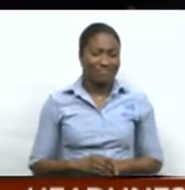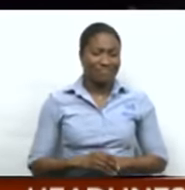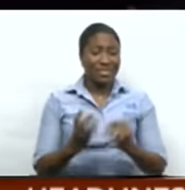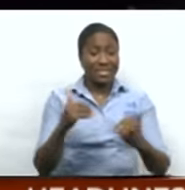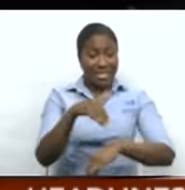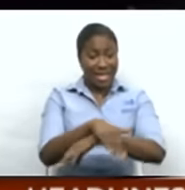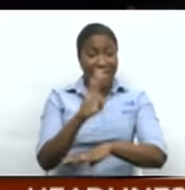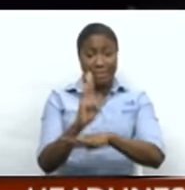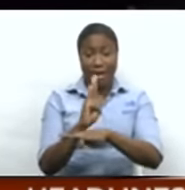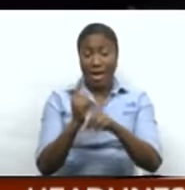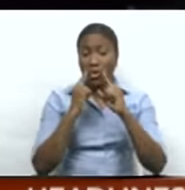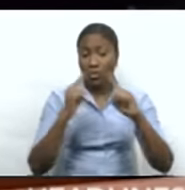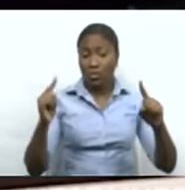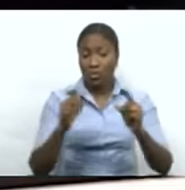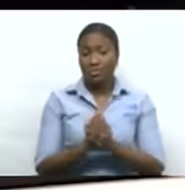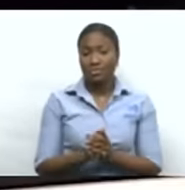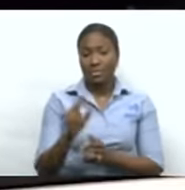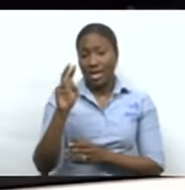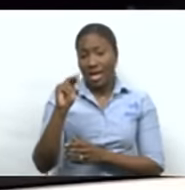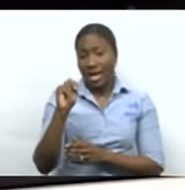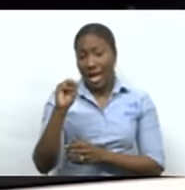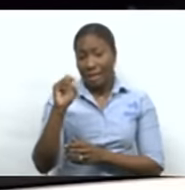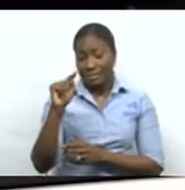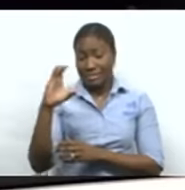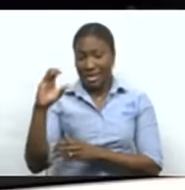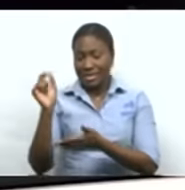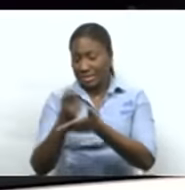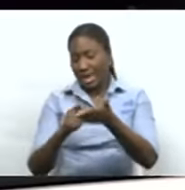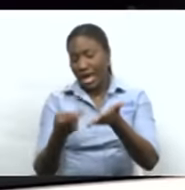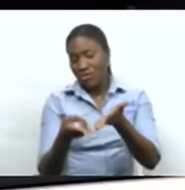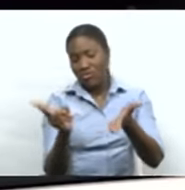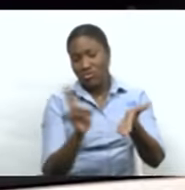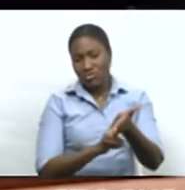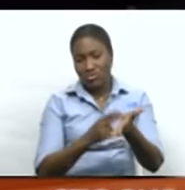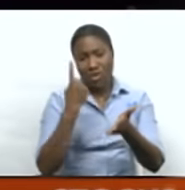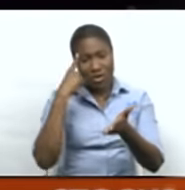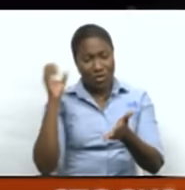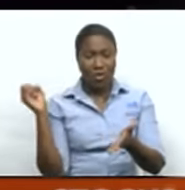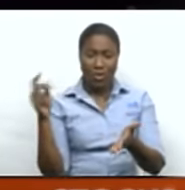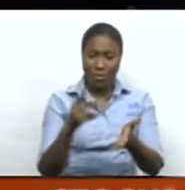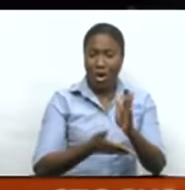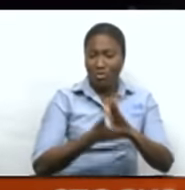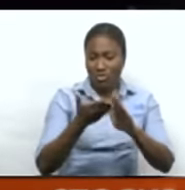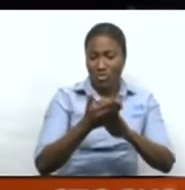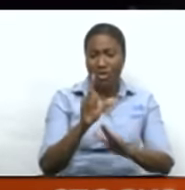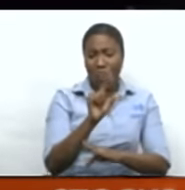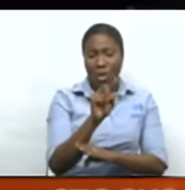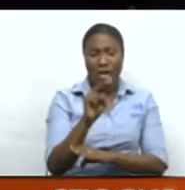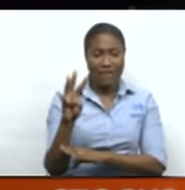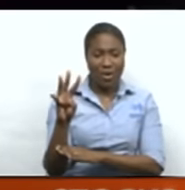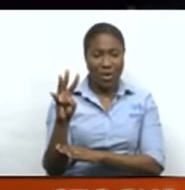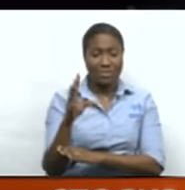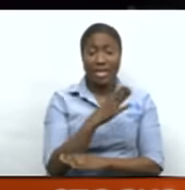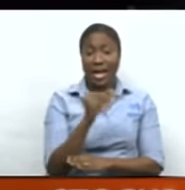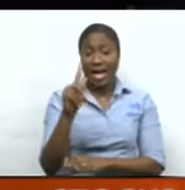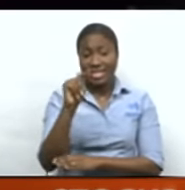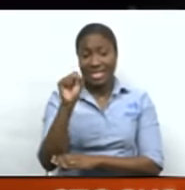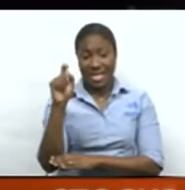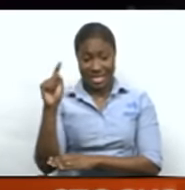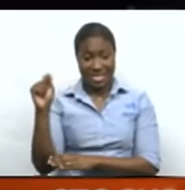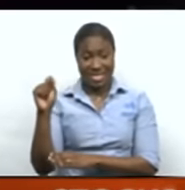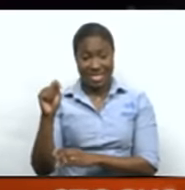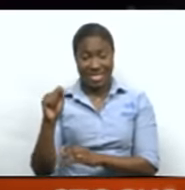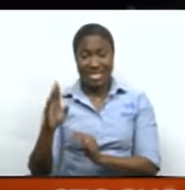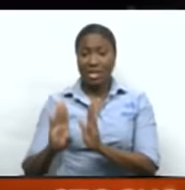tonight's Business Watch, NGC has signed a deal which should see a Titan return to operation in 2024. Meanwhile, TSET's progress